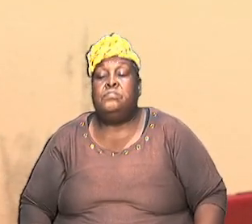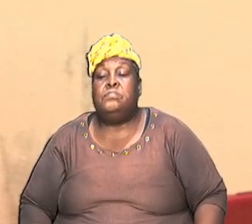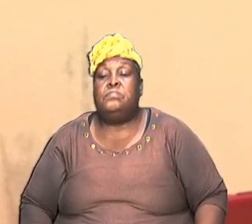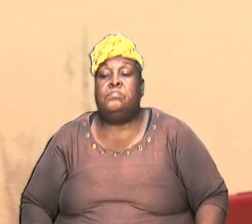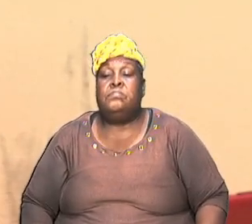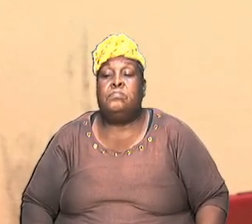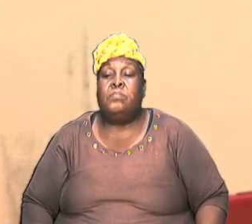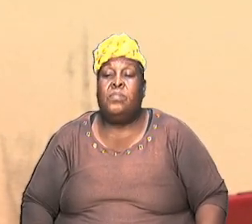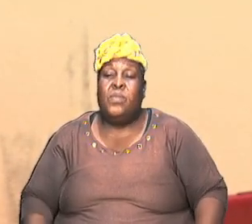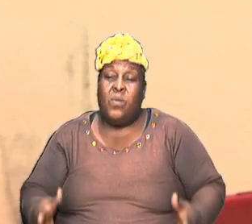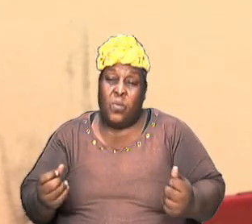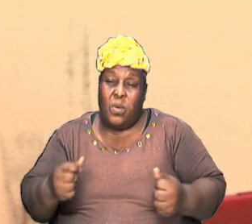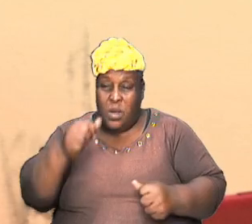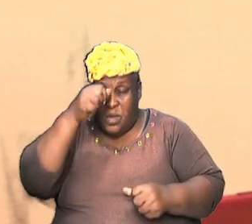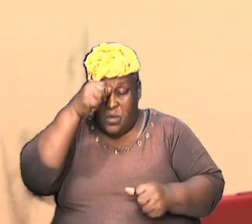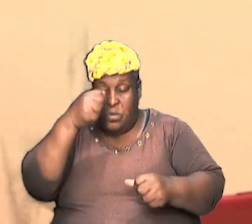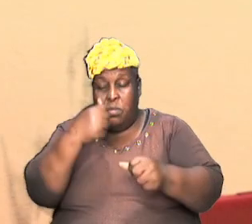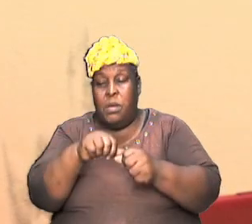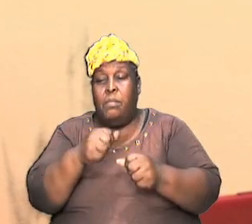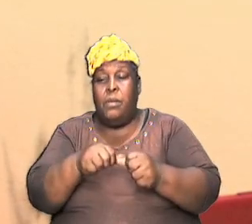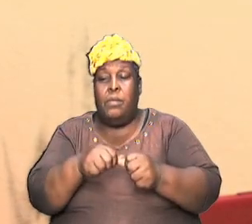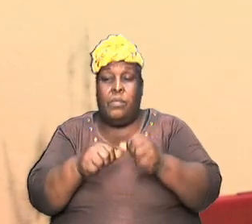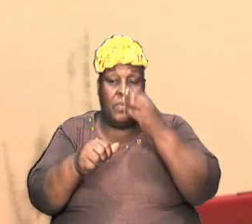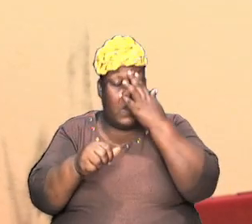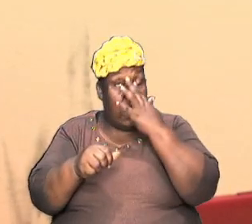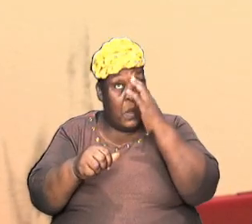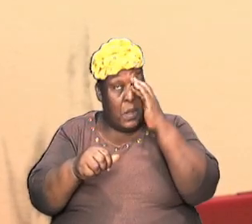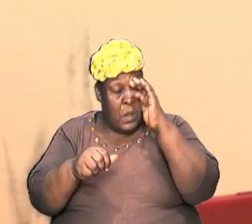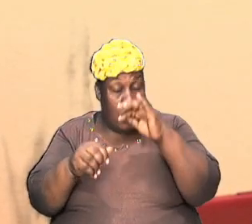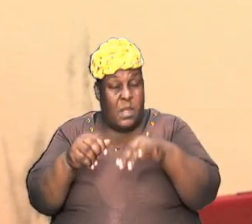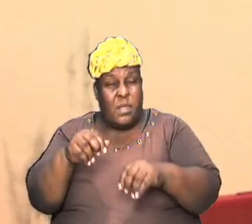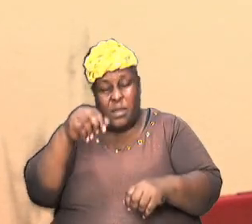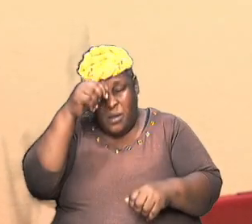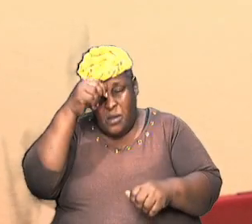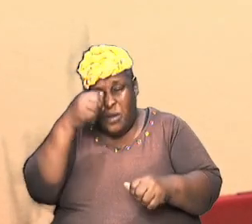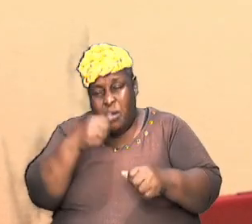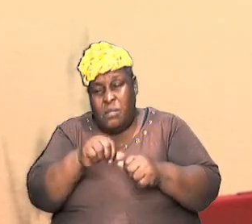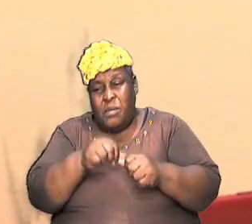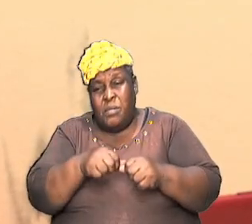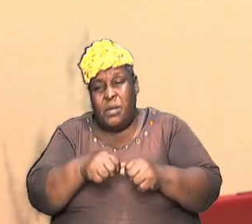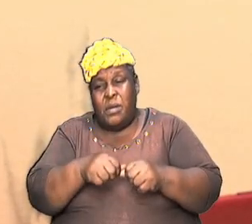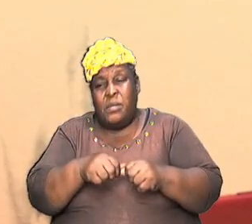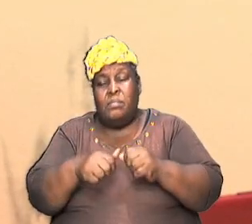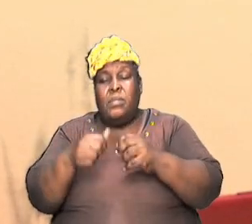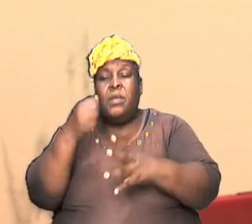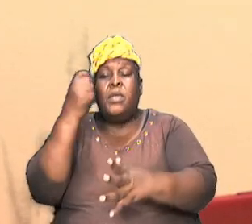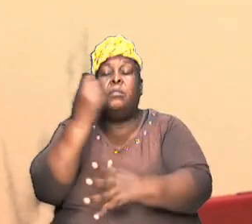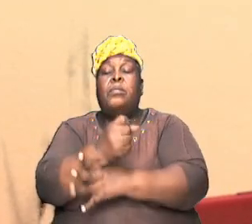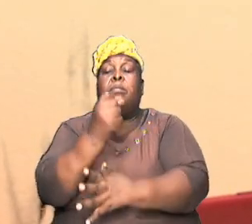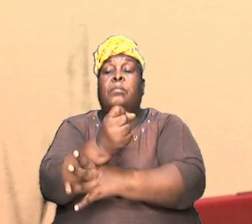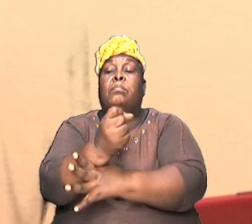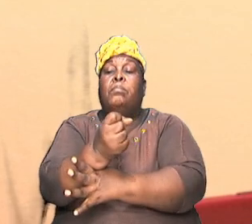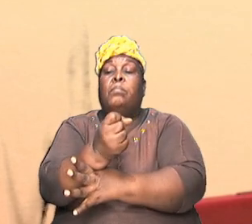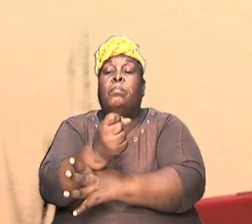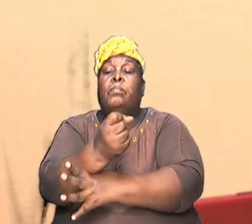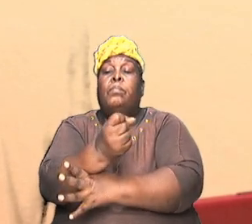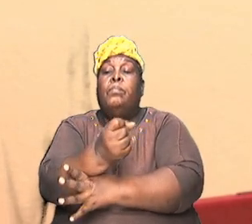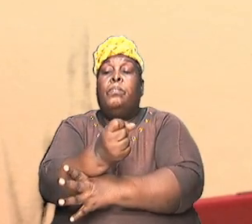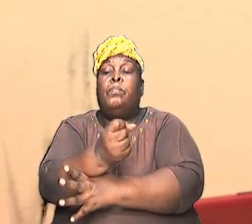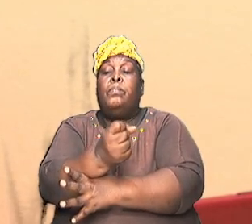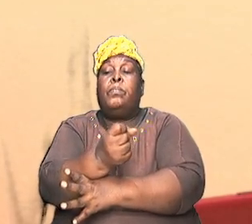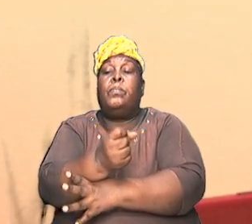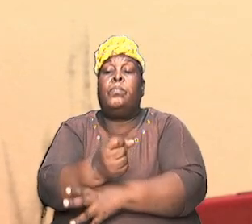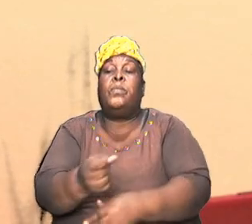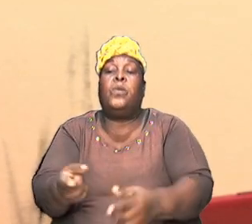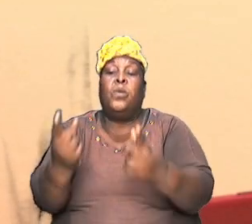but I want us to remember and to recall that Abraham had